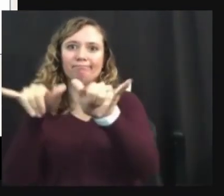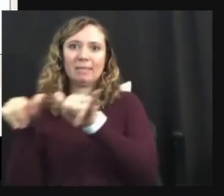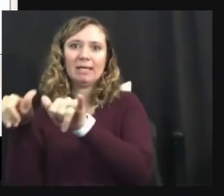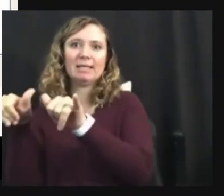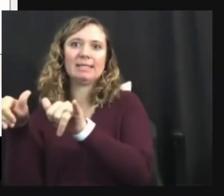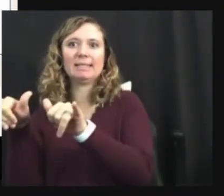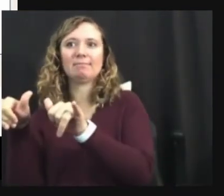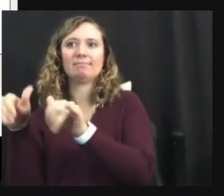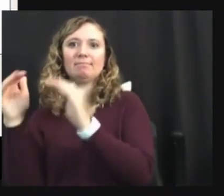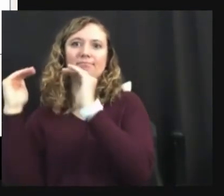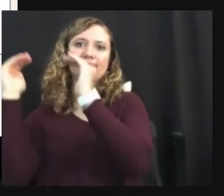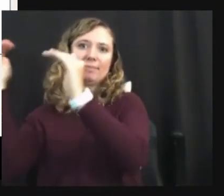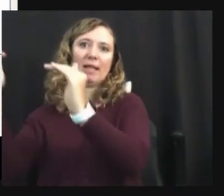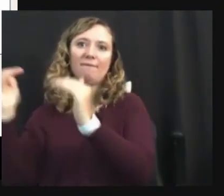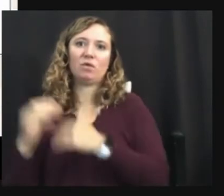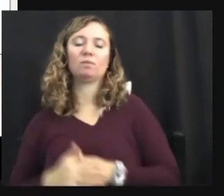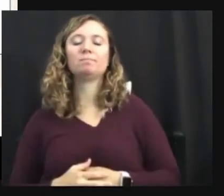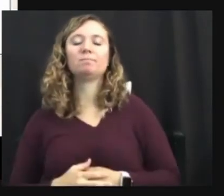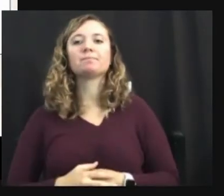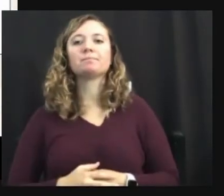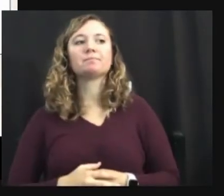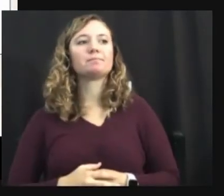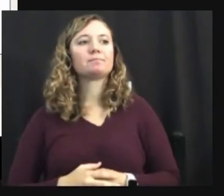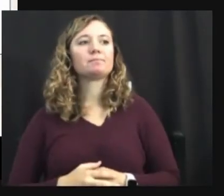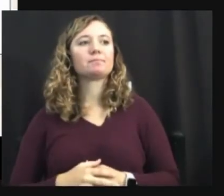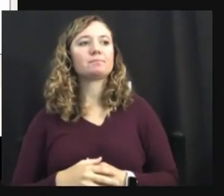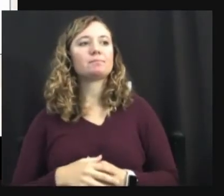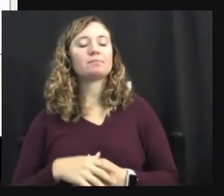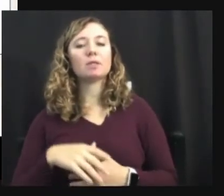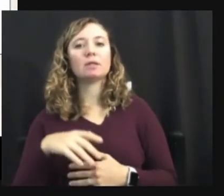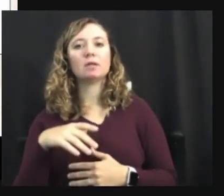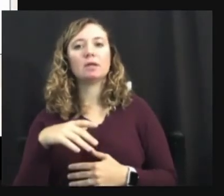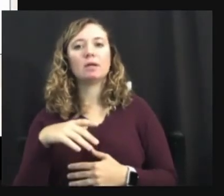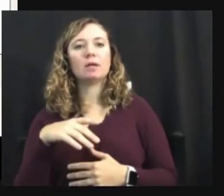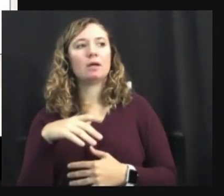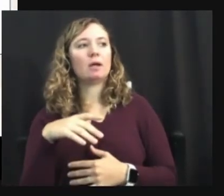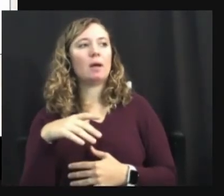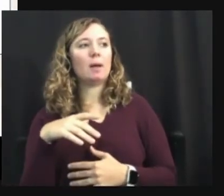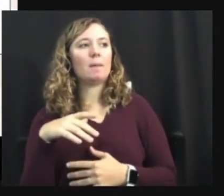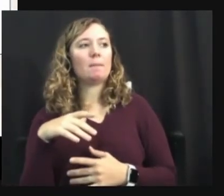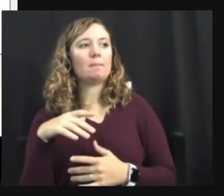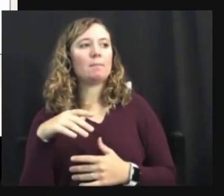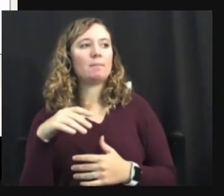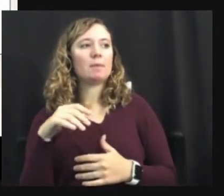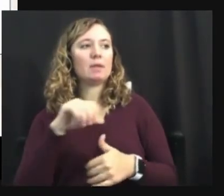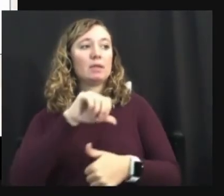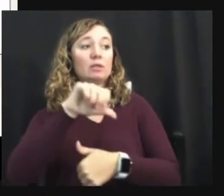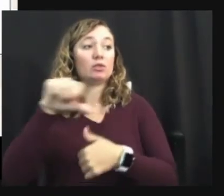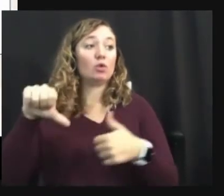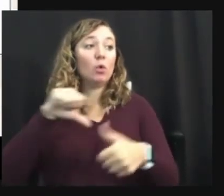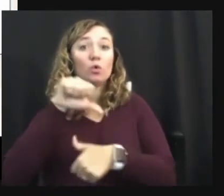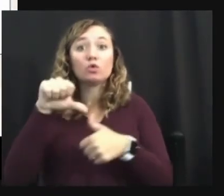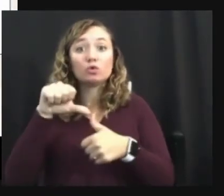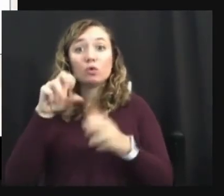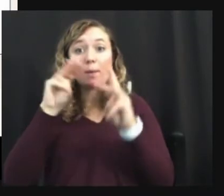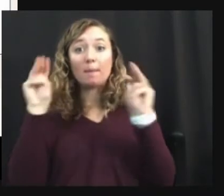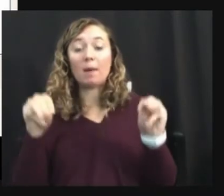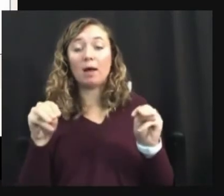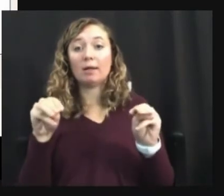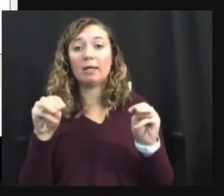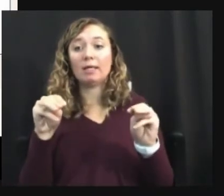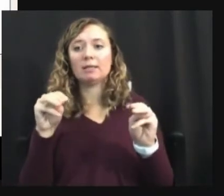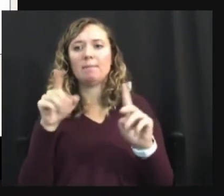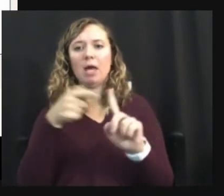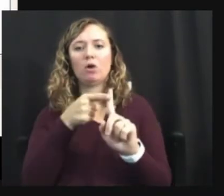where the problem is located in the environment around the person, and the focus is on